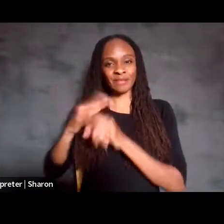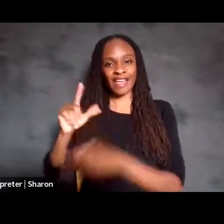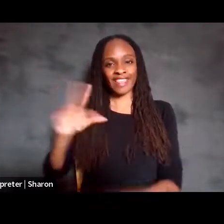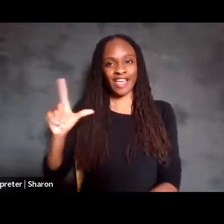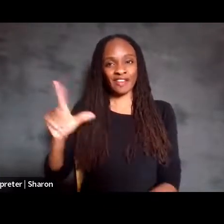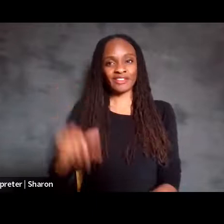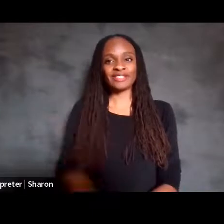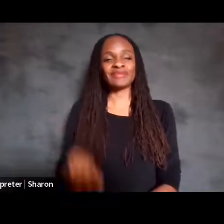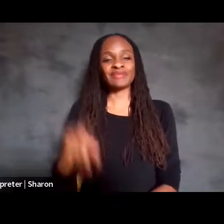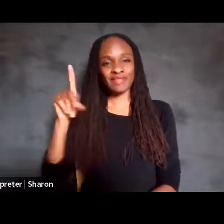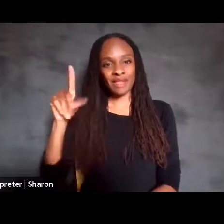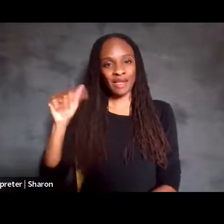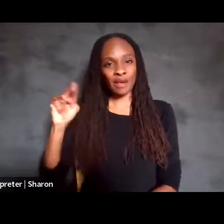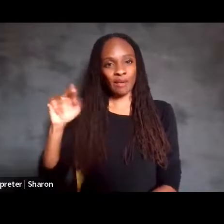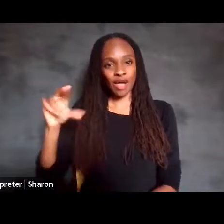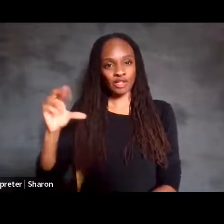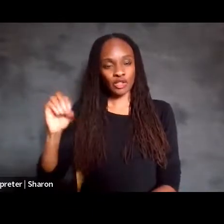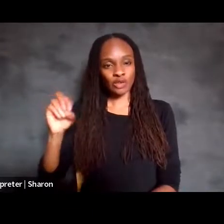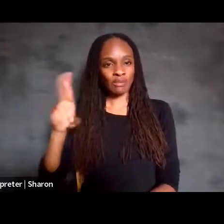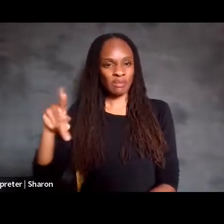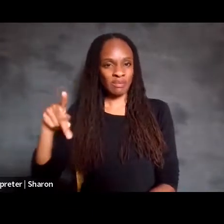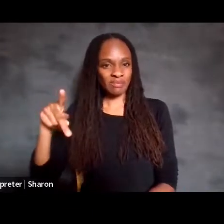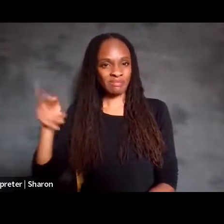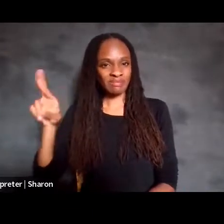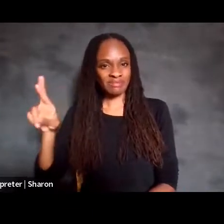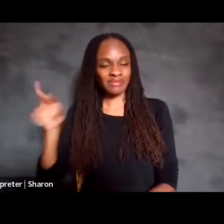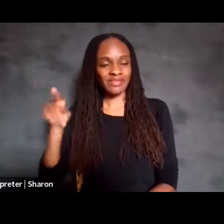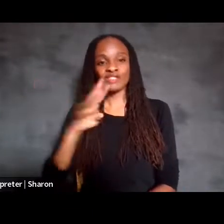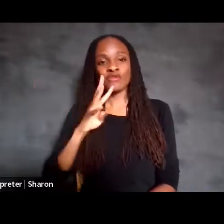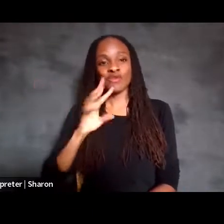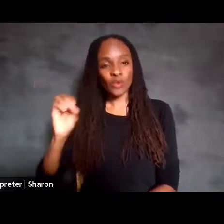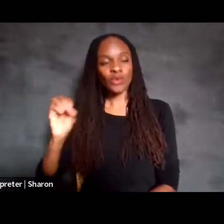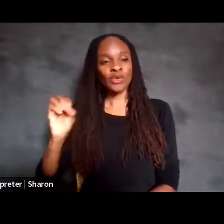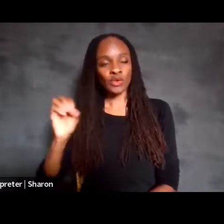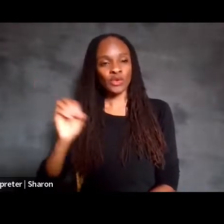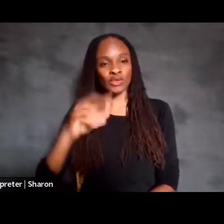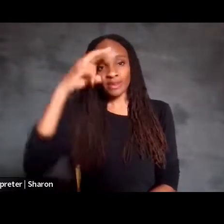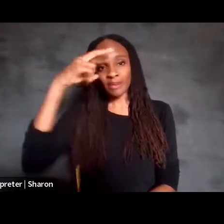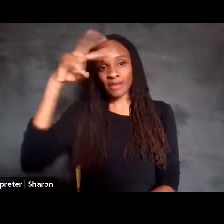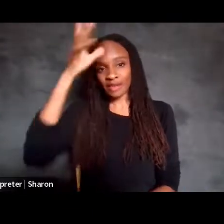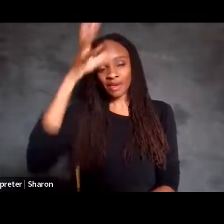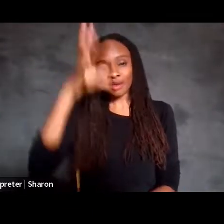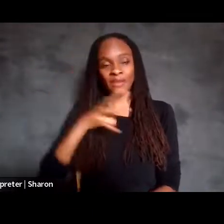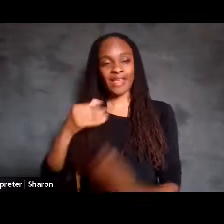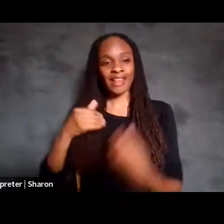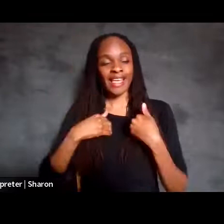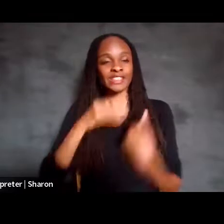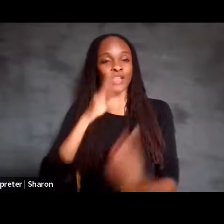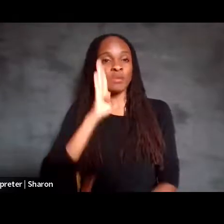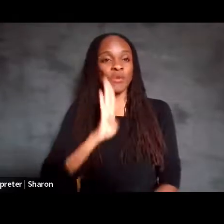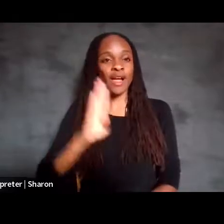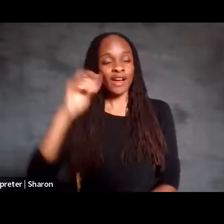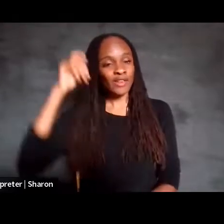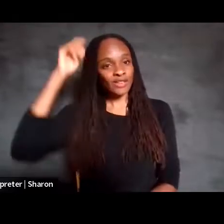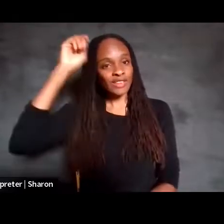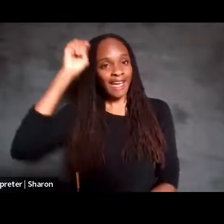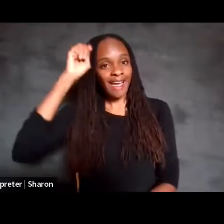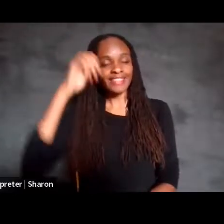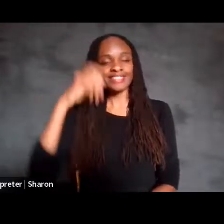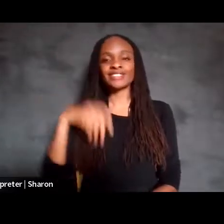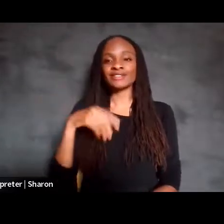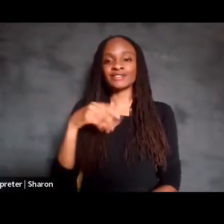Pancho is a 40-year-old male, Mexican male, wearing a brown hat, a white shirt,